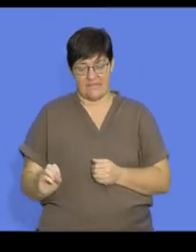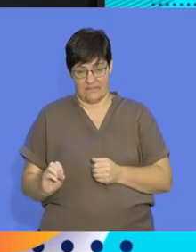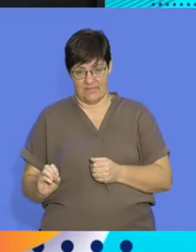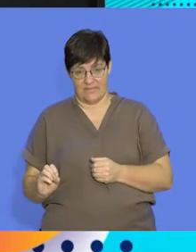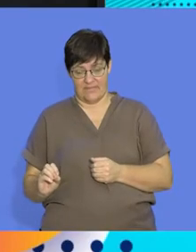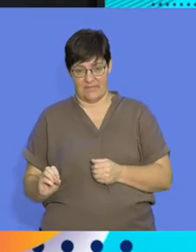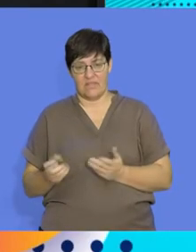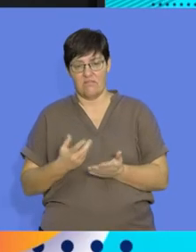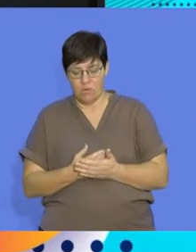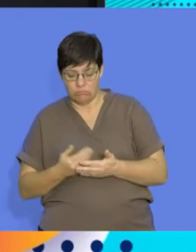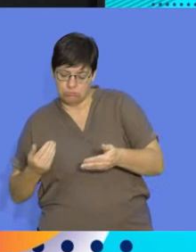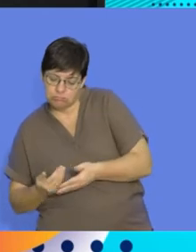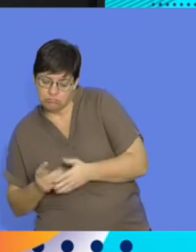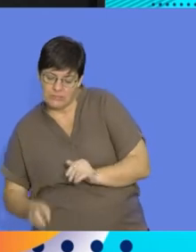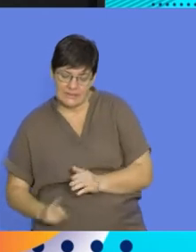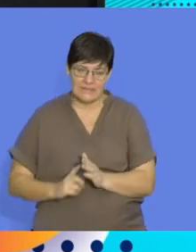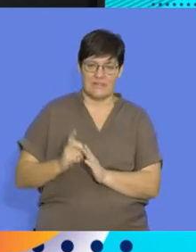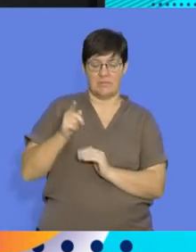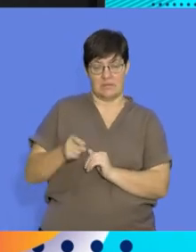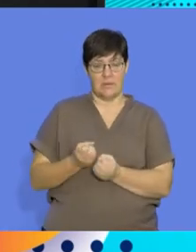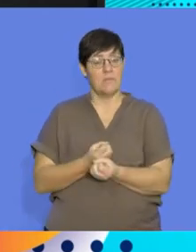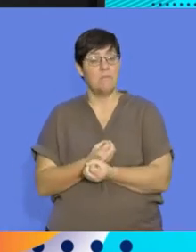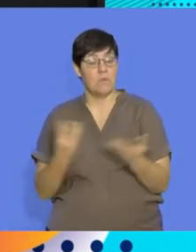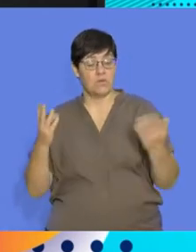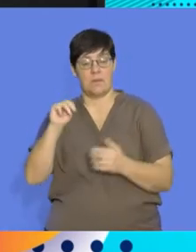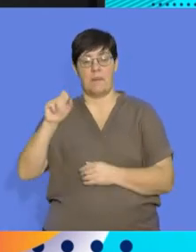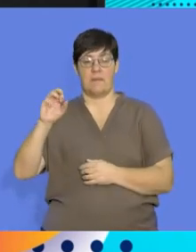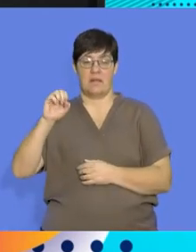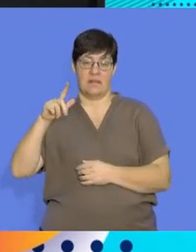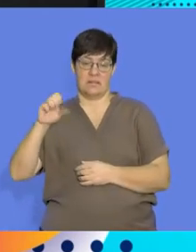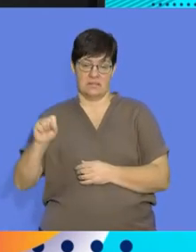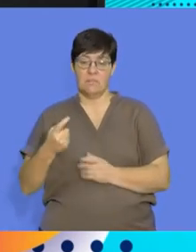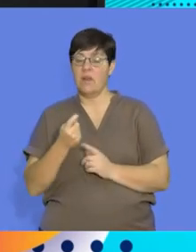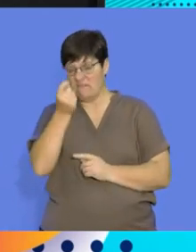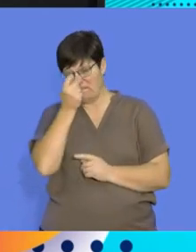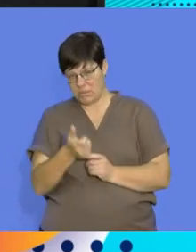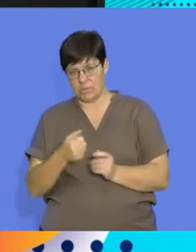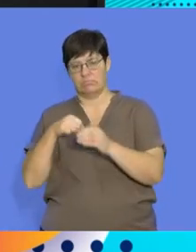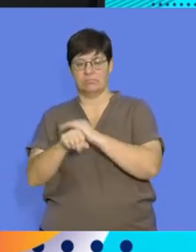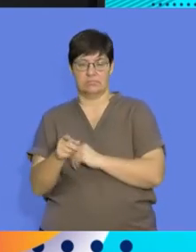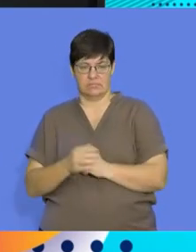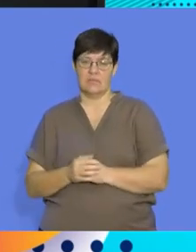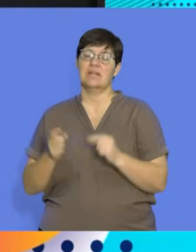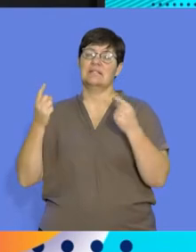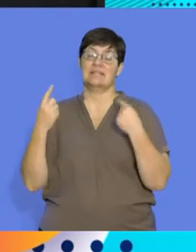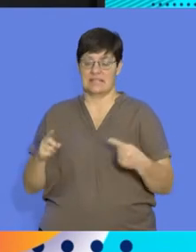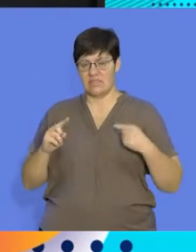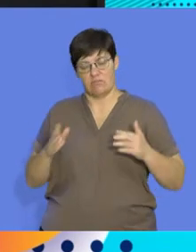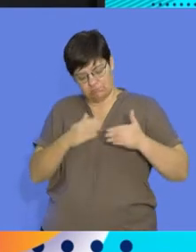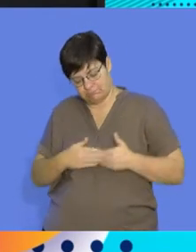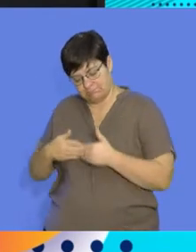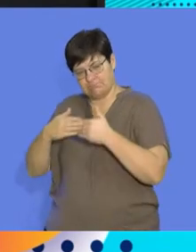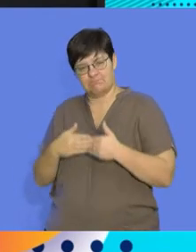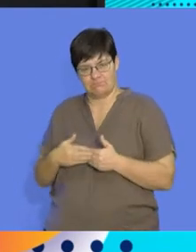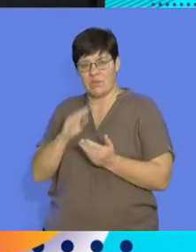is offered in terms of nurturing and developing most mammals. And so they produce fewer offspring. And that successful parental